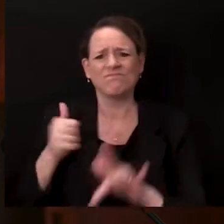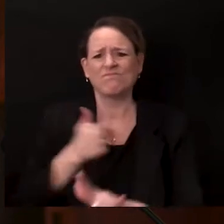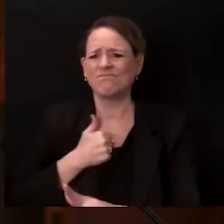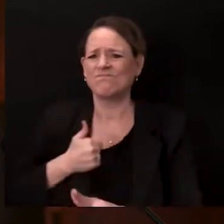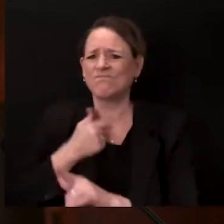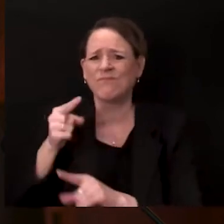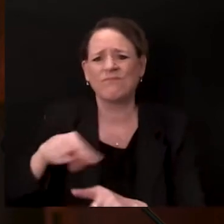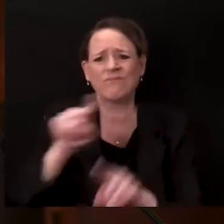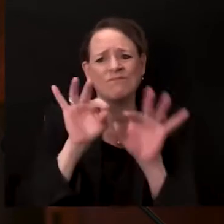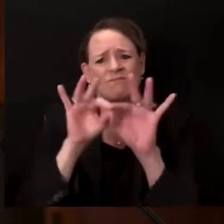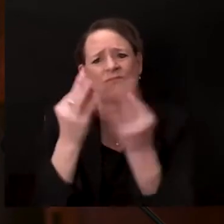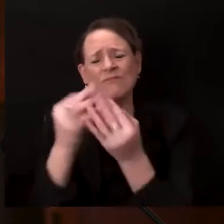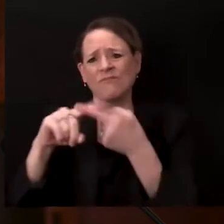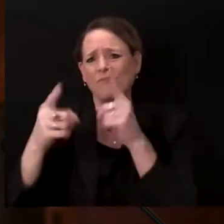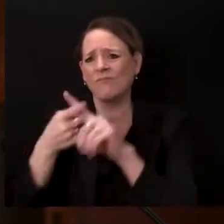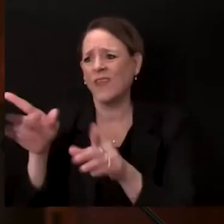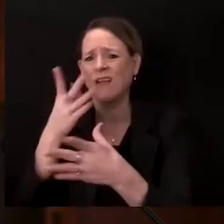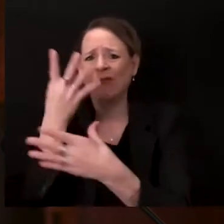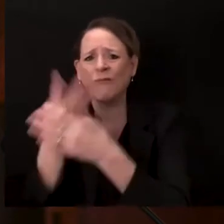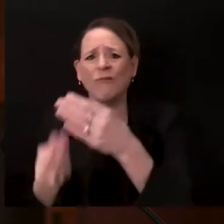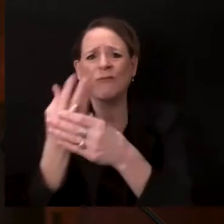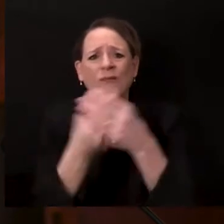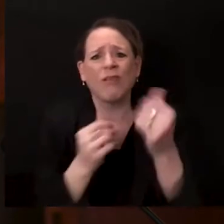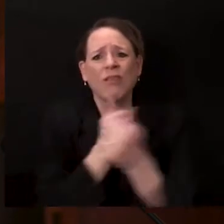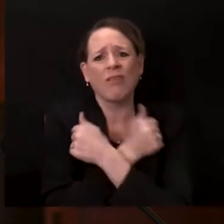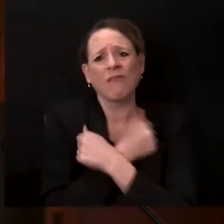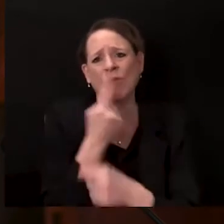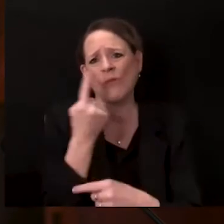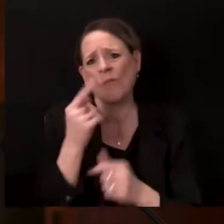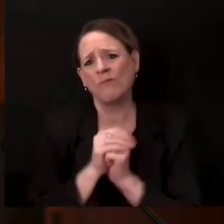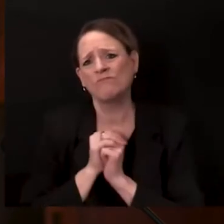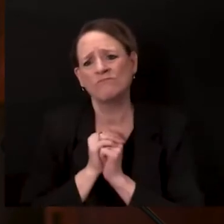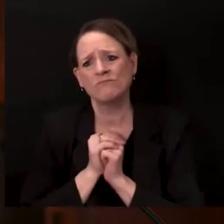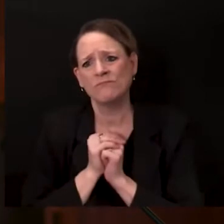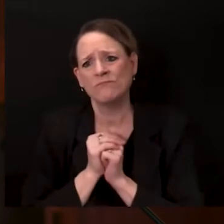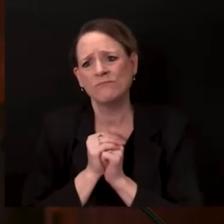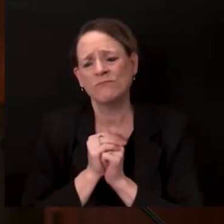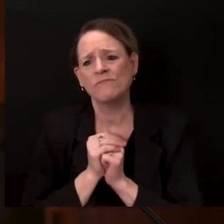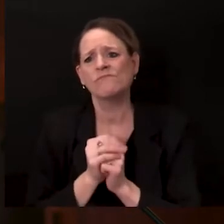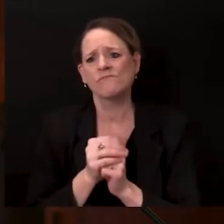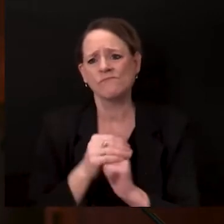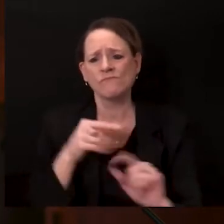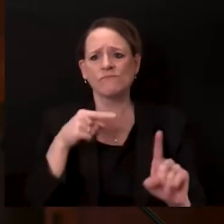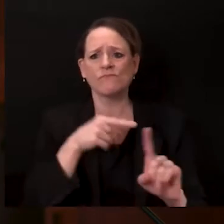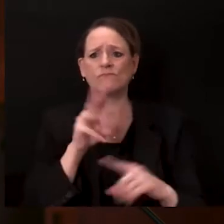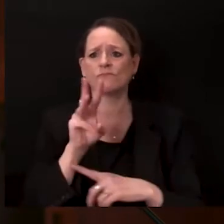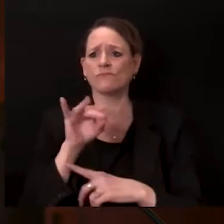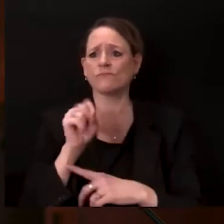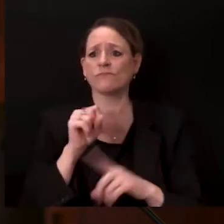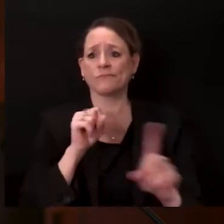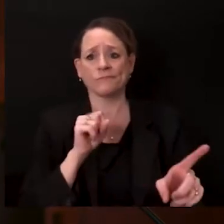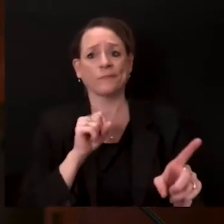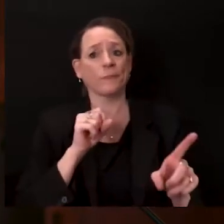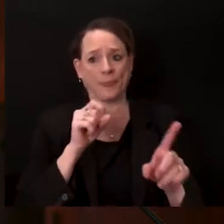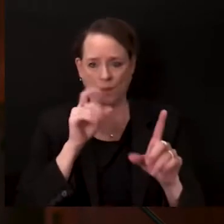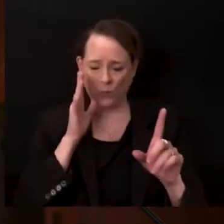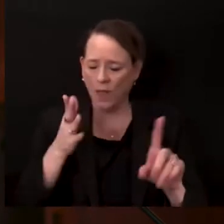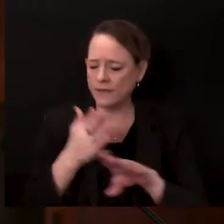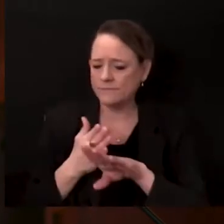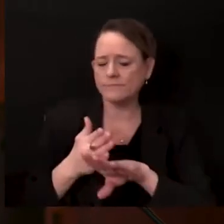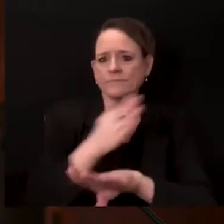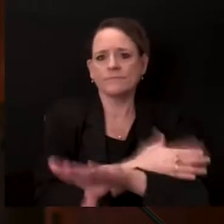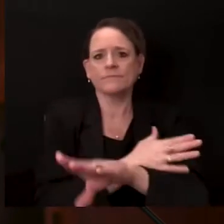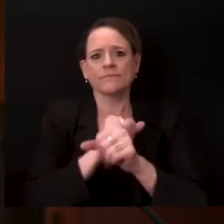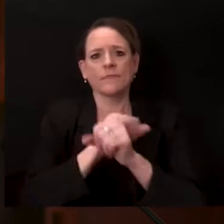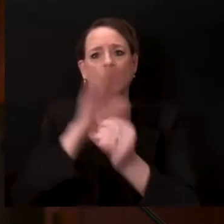Our situation in Wisconsin is only going to get better if we all take steps together to change the course of this pandemic. Please